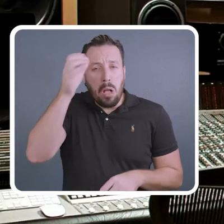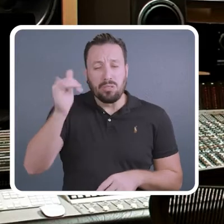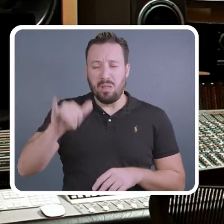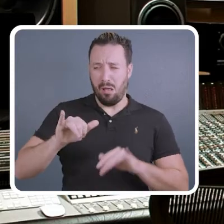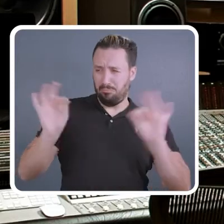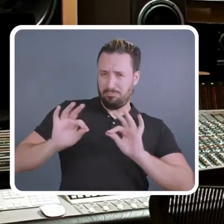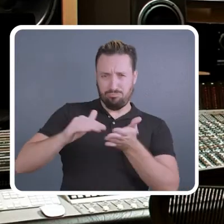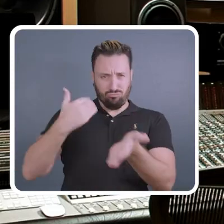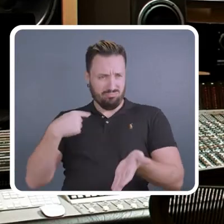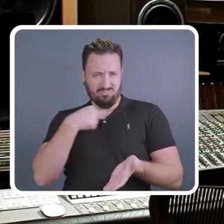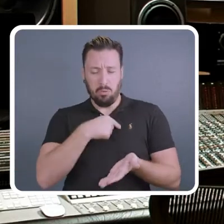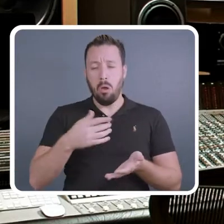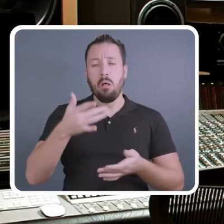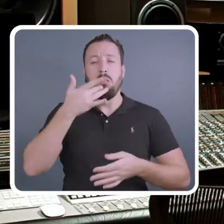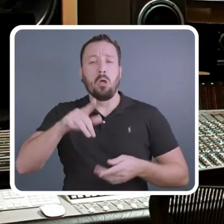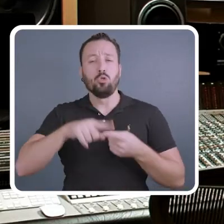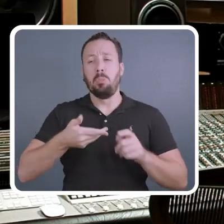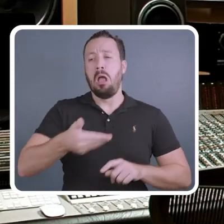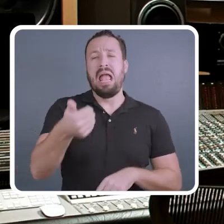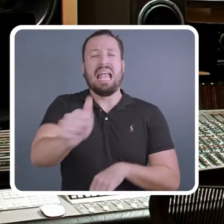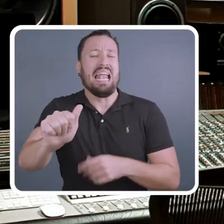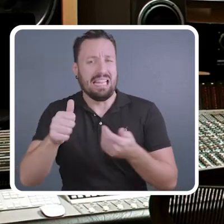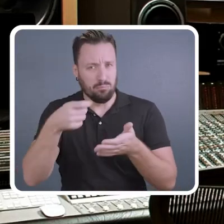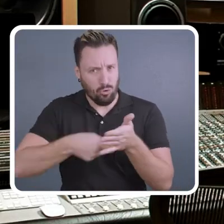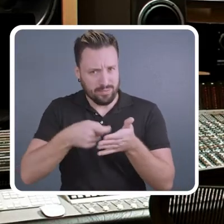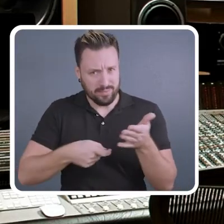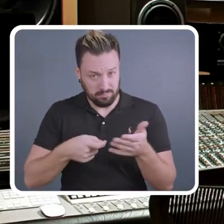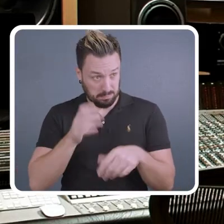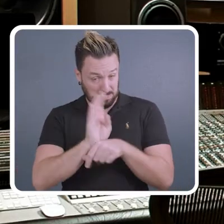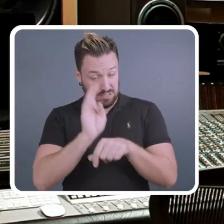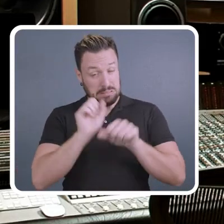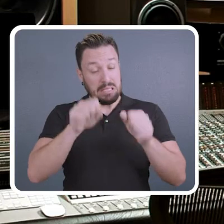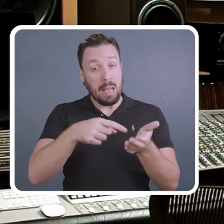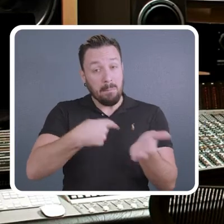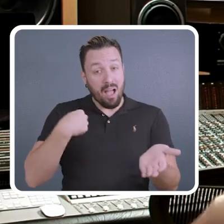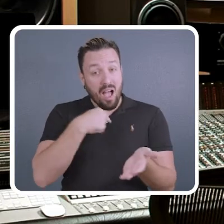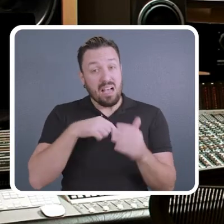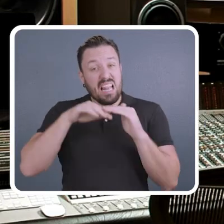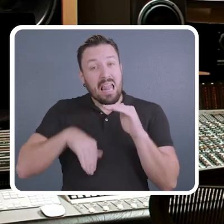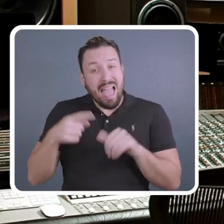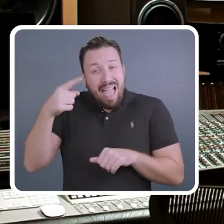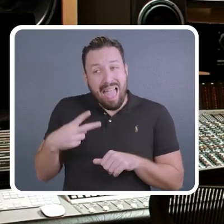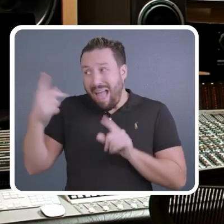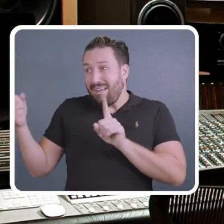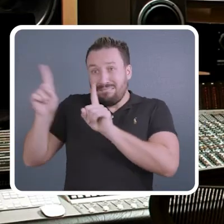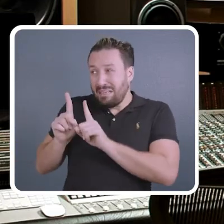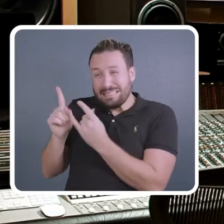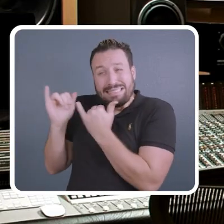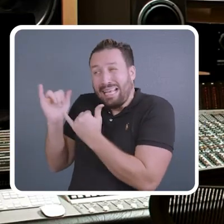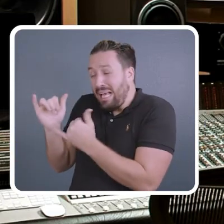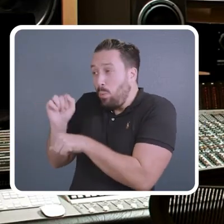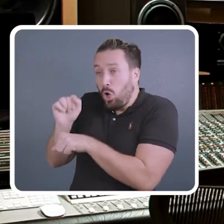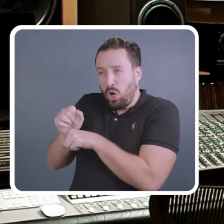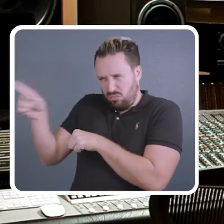and treats us as if we're lucky to be hired at any price. Businesses are permitted to pay us less than half the lowest wage